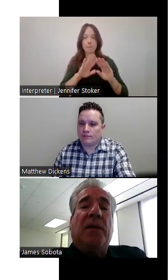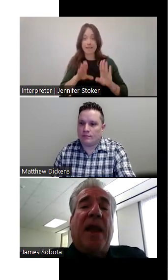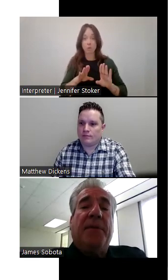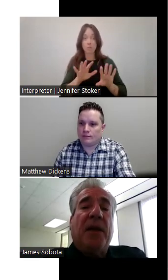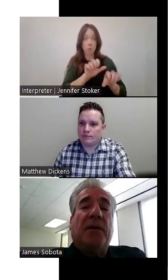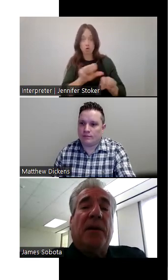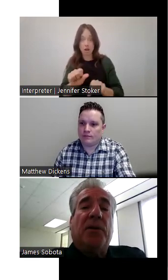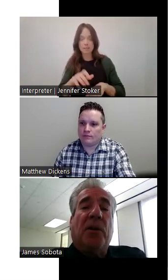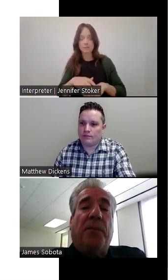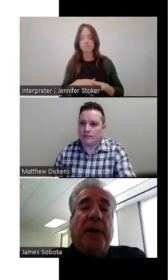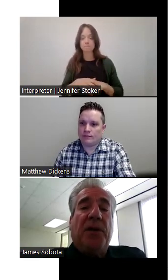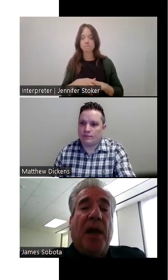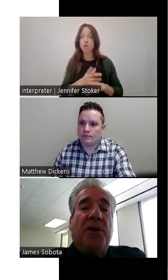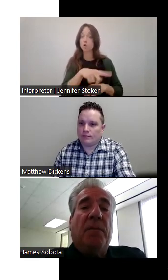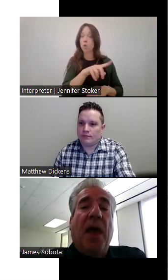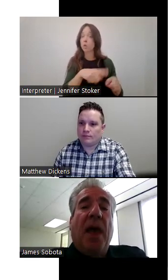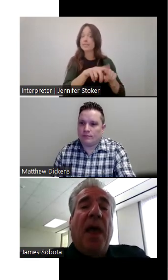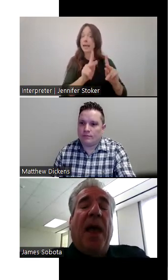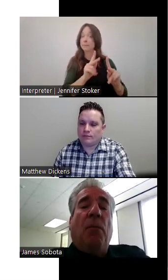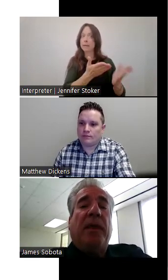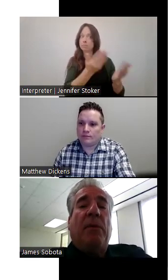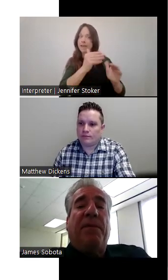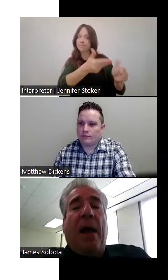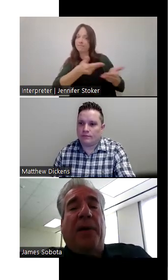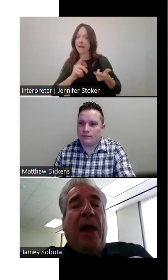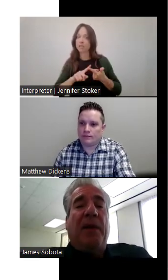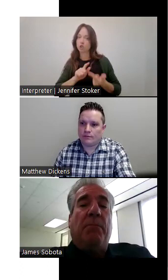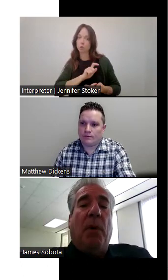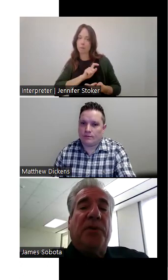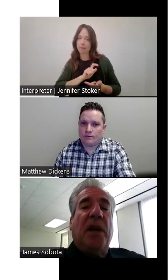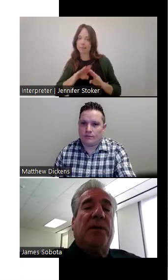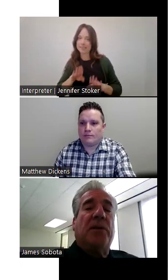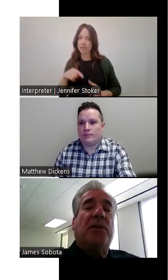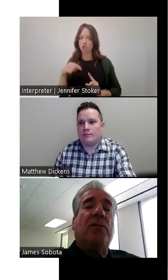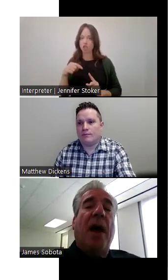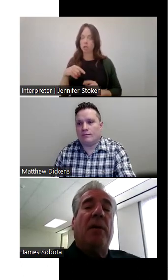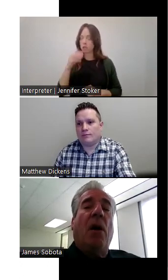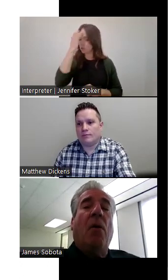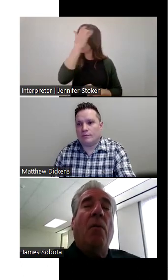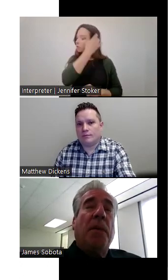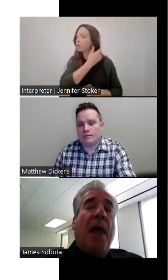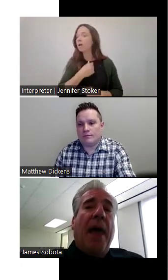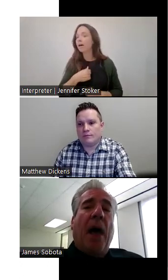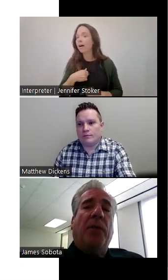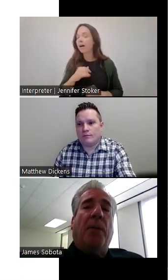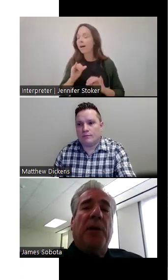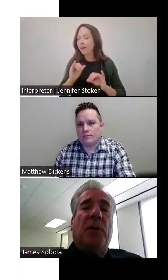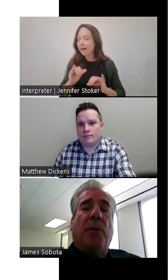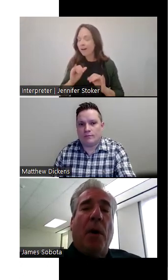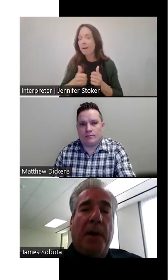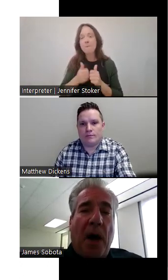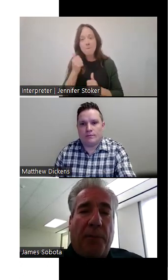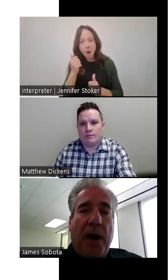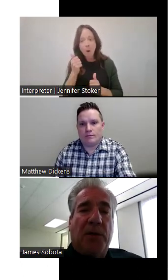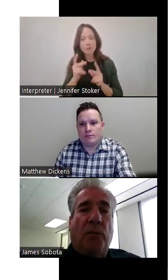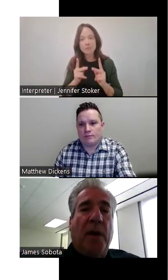the same citizens to the police station. And one thing we found out that most citizens do not know how the police